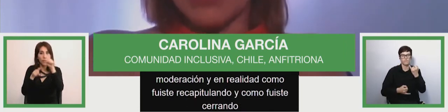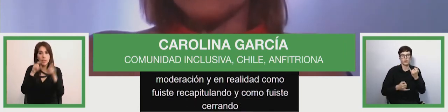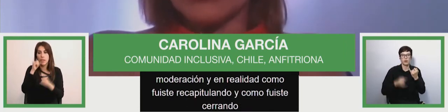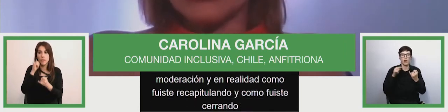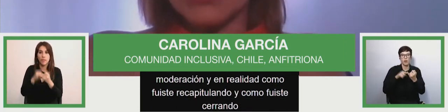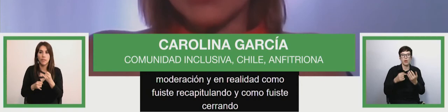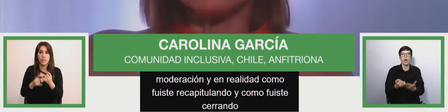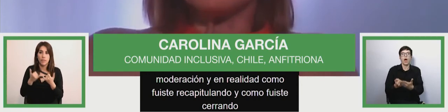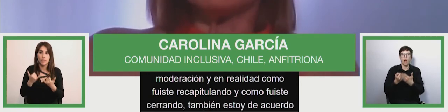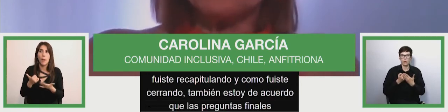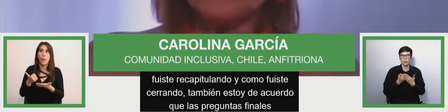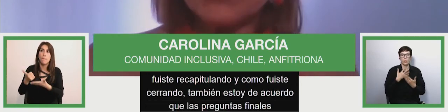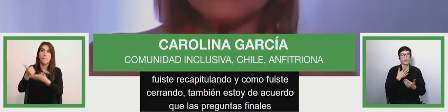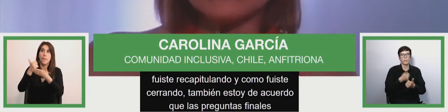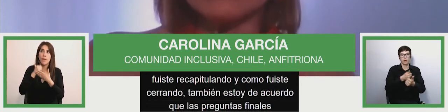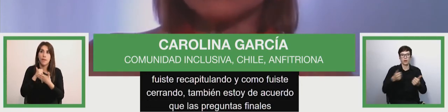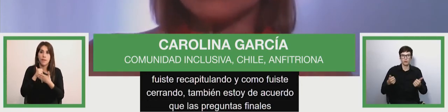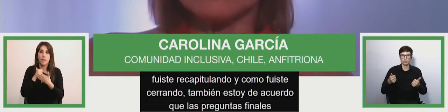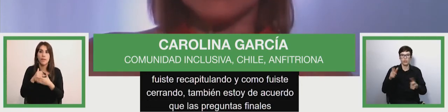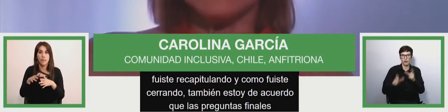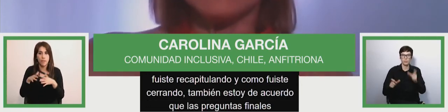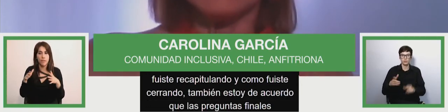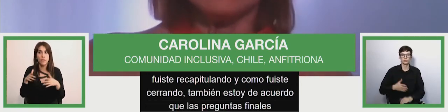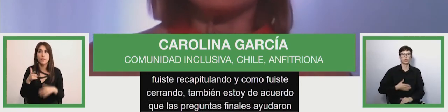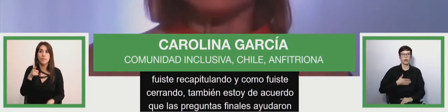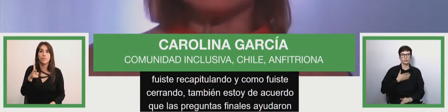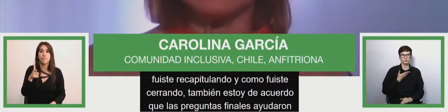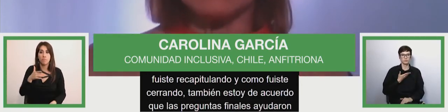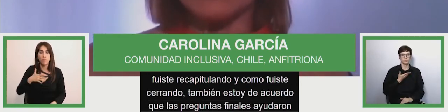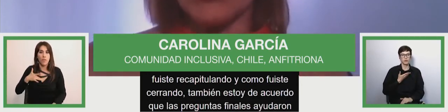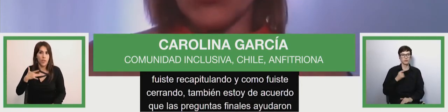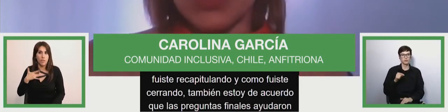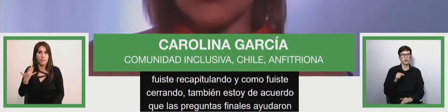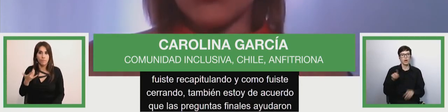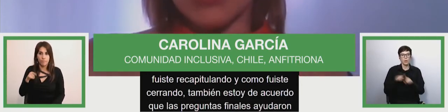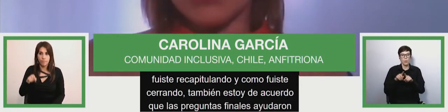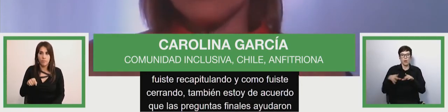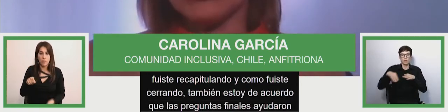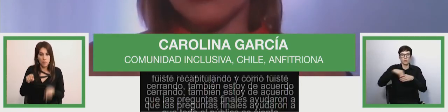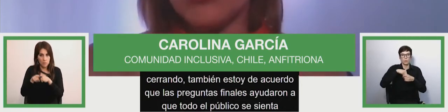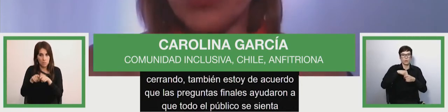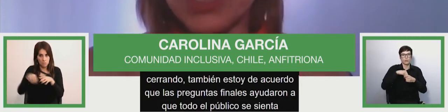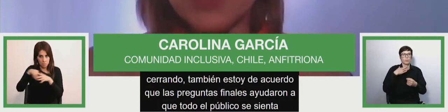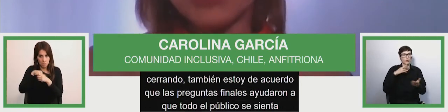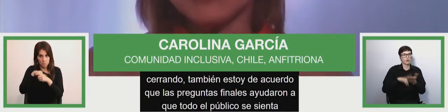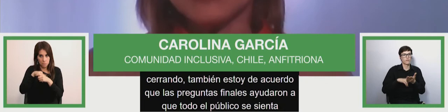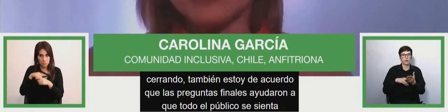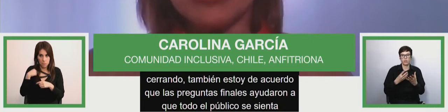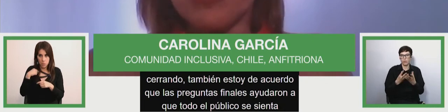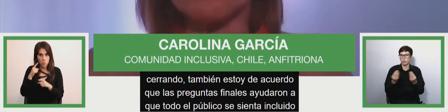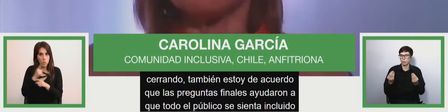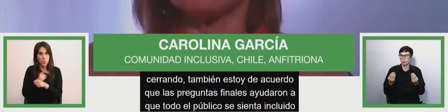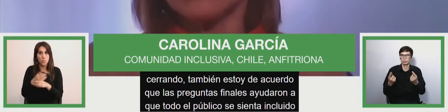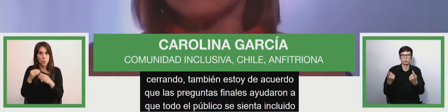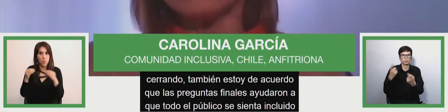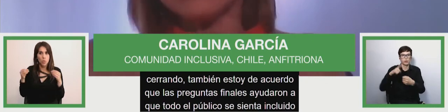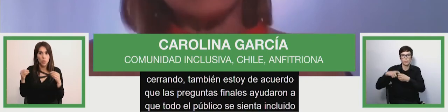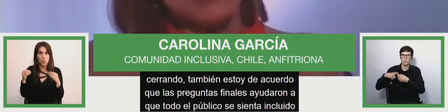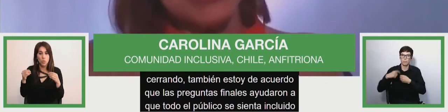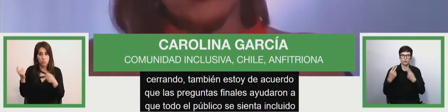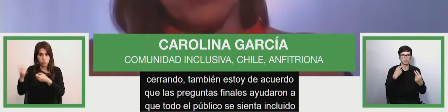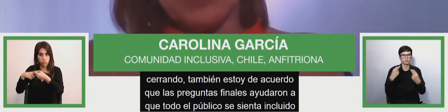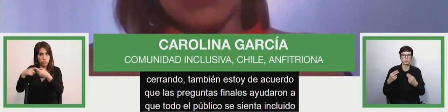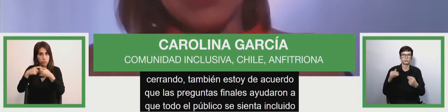agree helped in that the whole public be included we have lots of participation